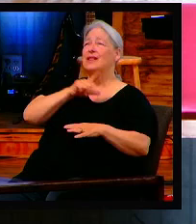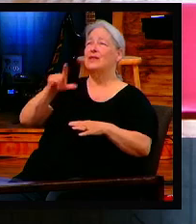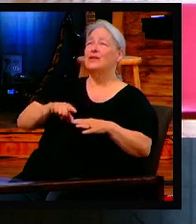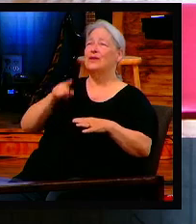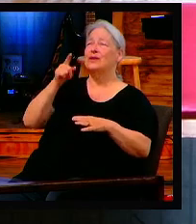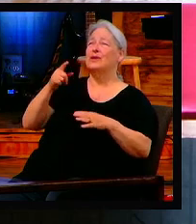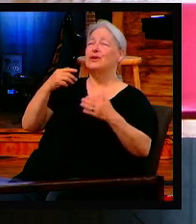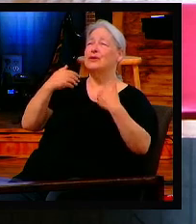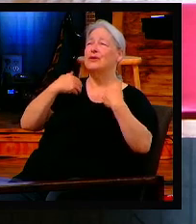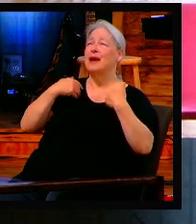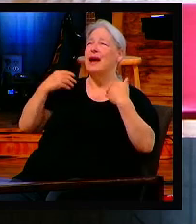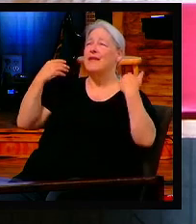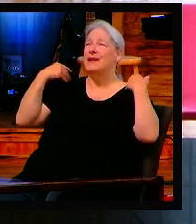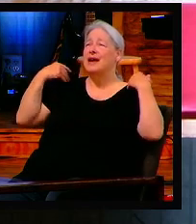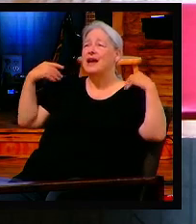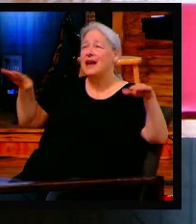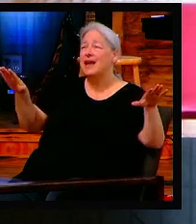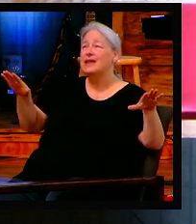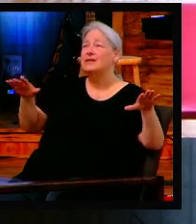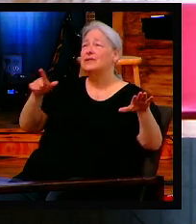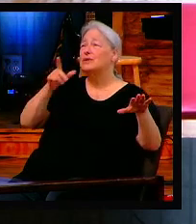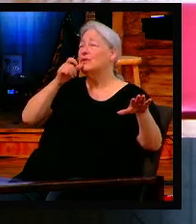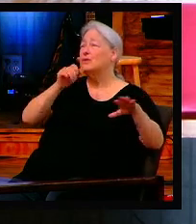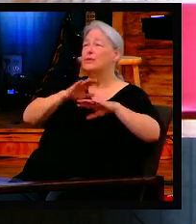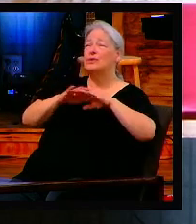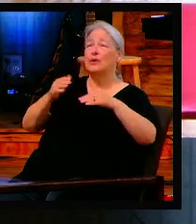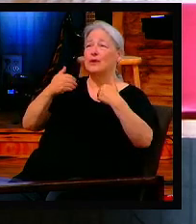in this area that don't have an assignment, send them to me.